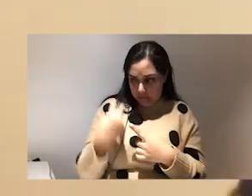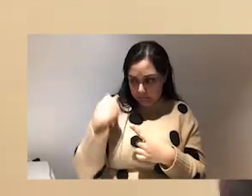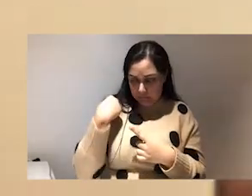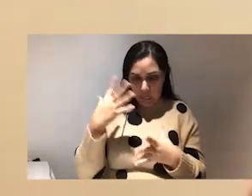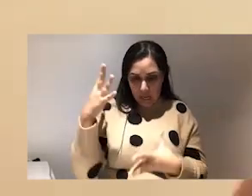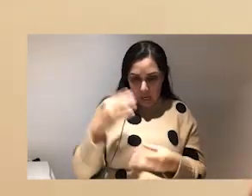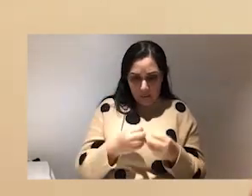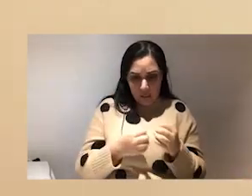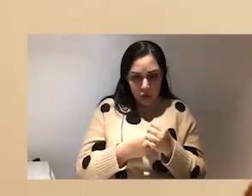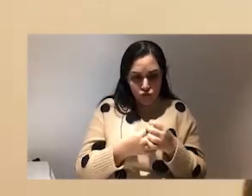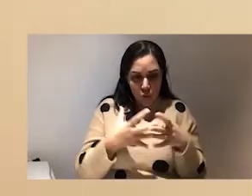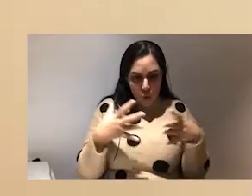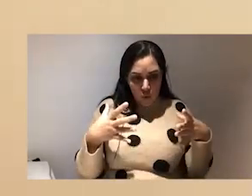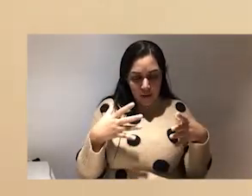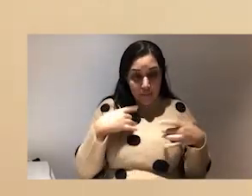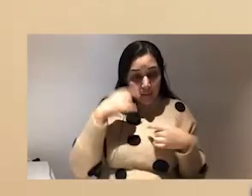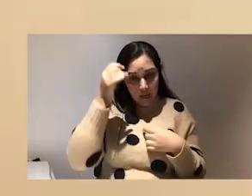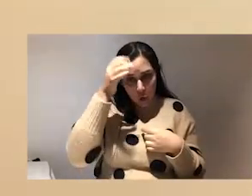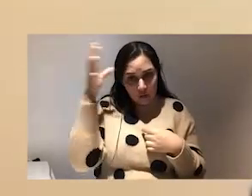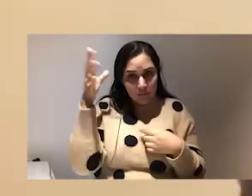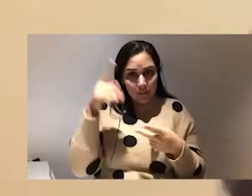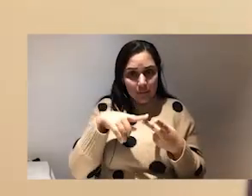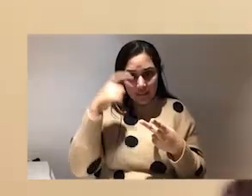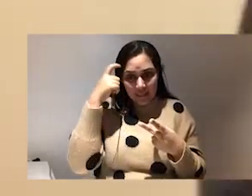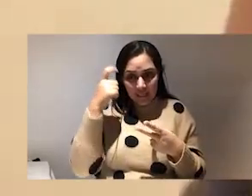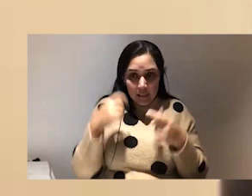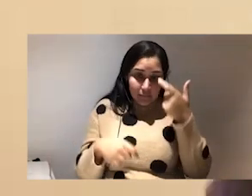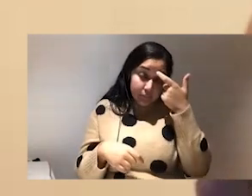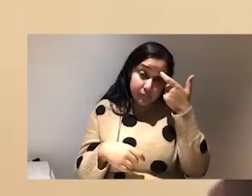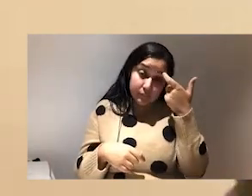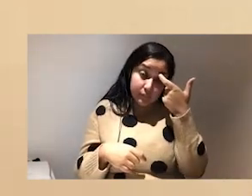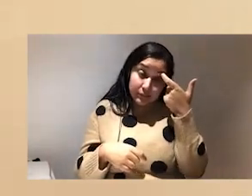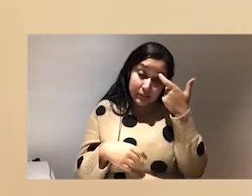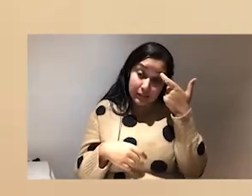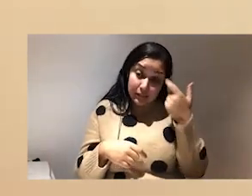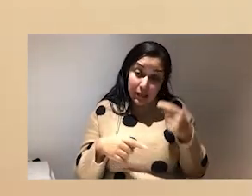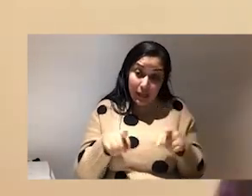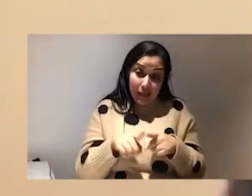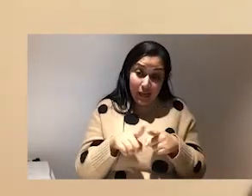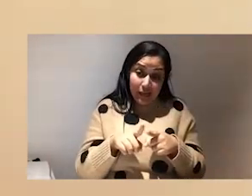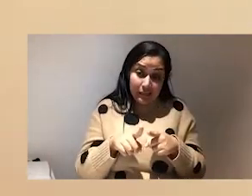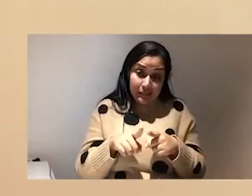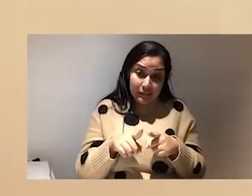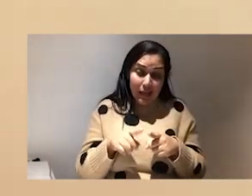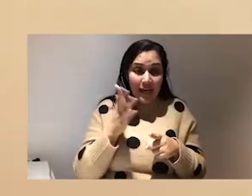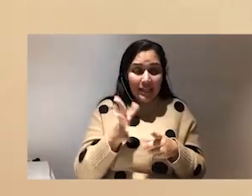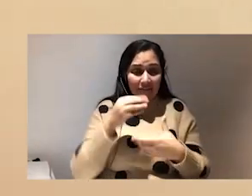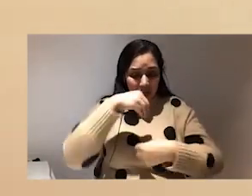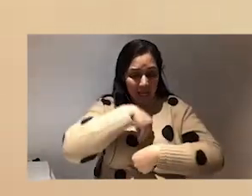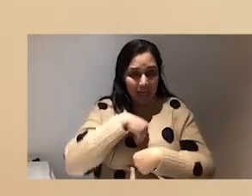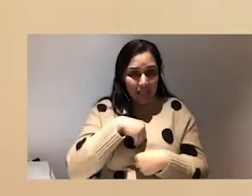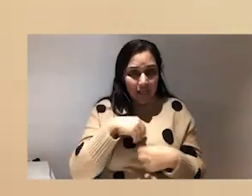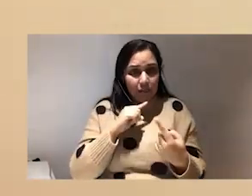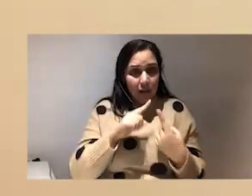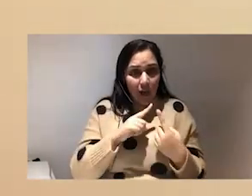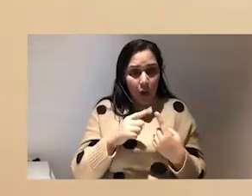concepts and my thinking. And I had to have this inner dialogue with myself where I could remember like little